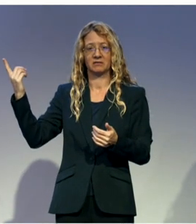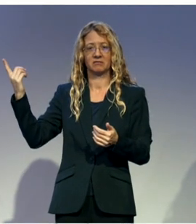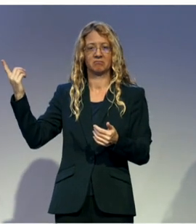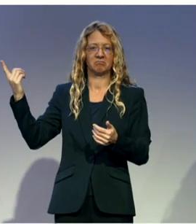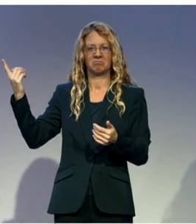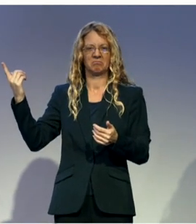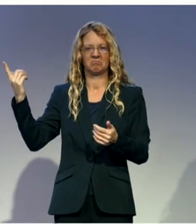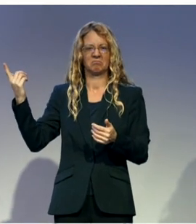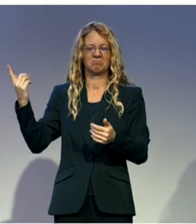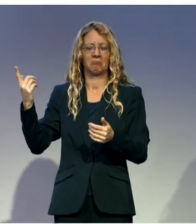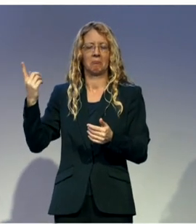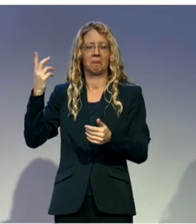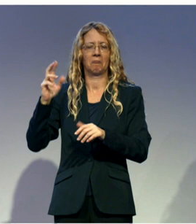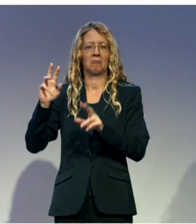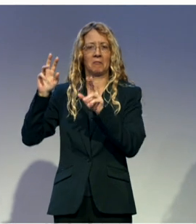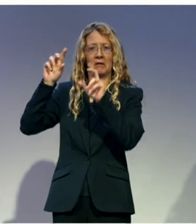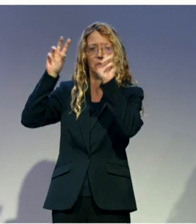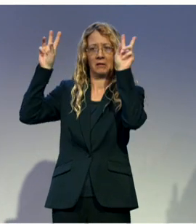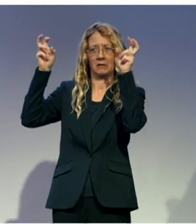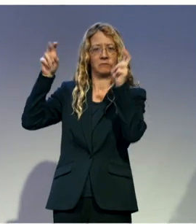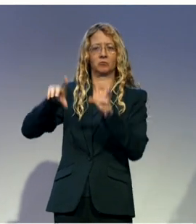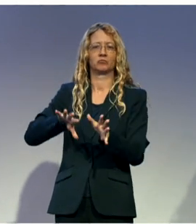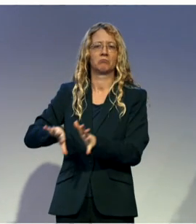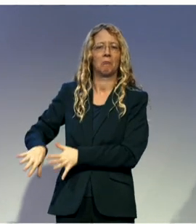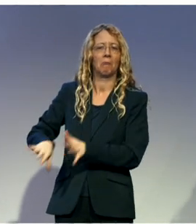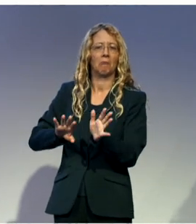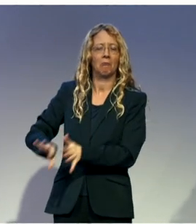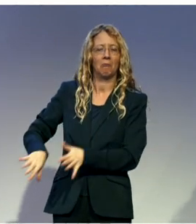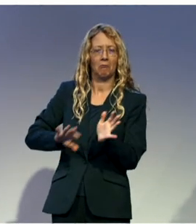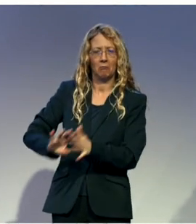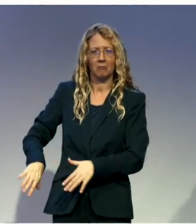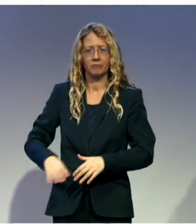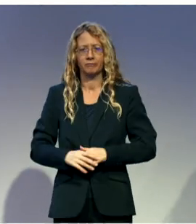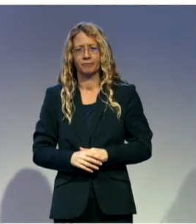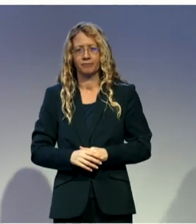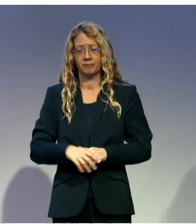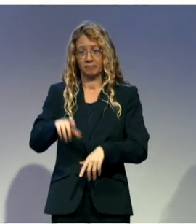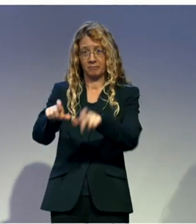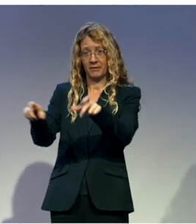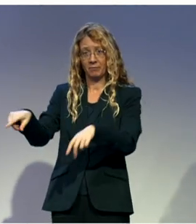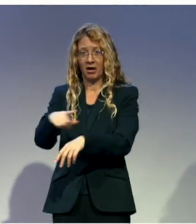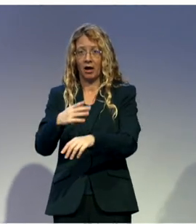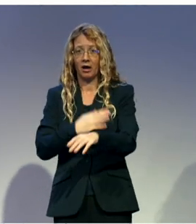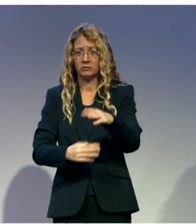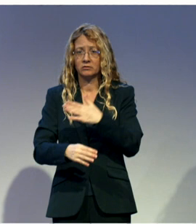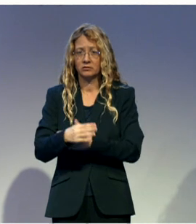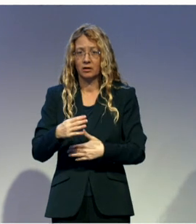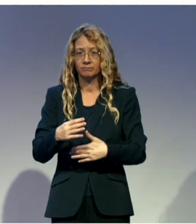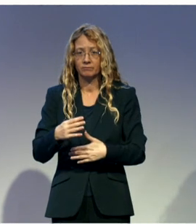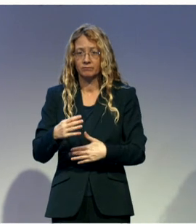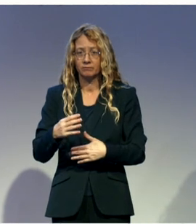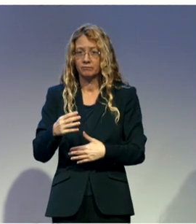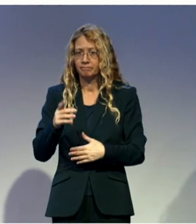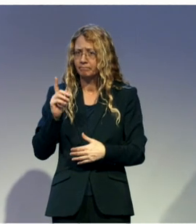in parliament. So we have no such arrangements, so persons with disabilities have to compete with others at equal